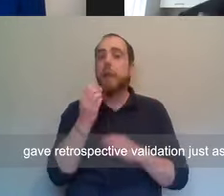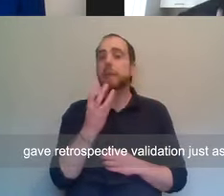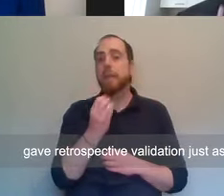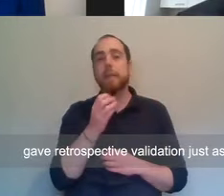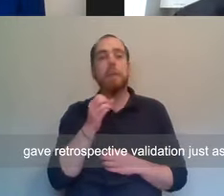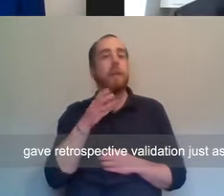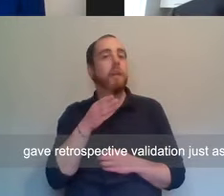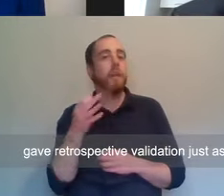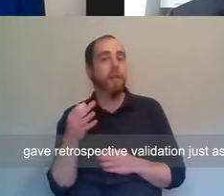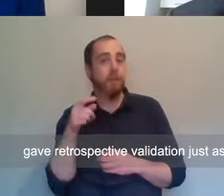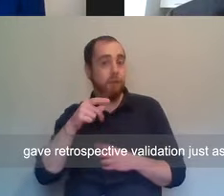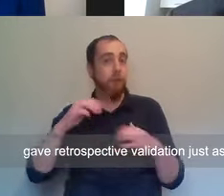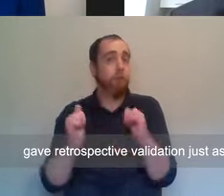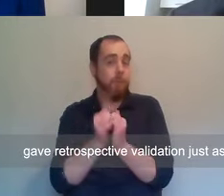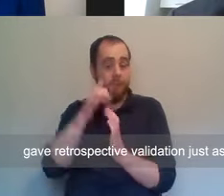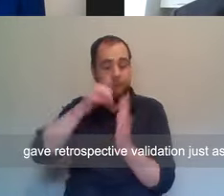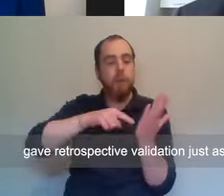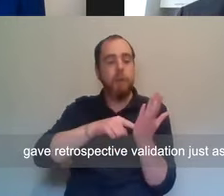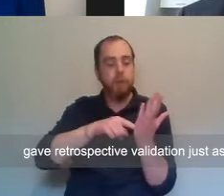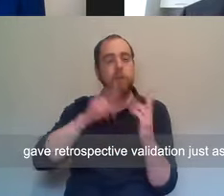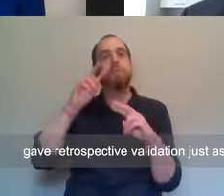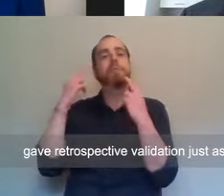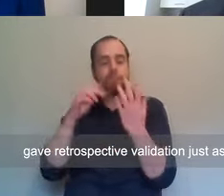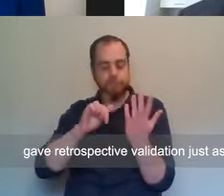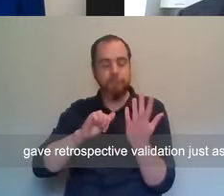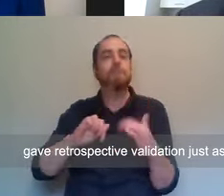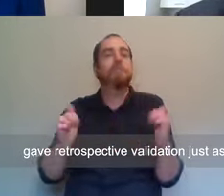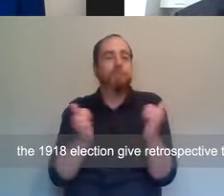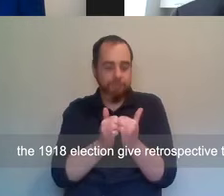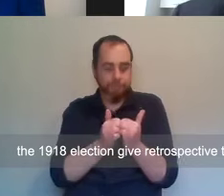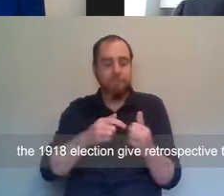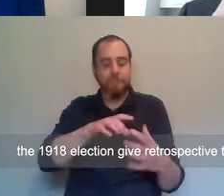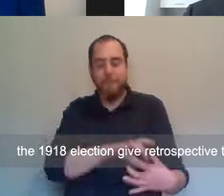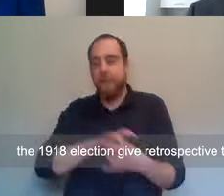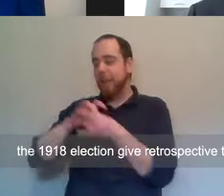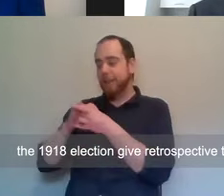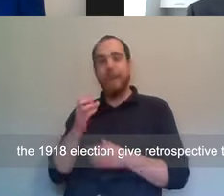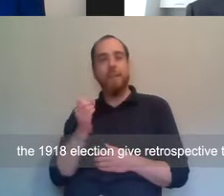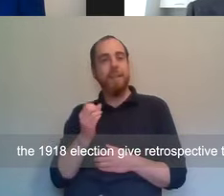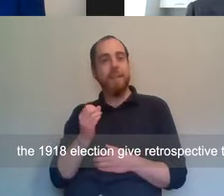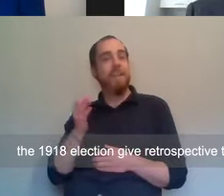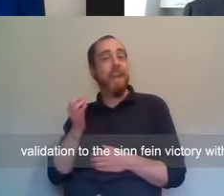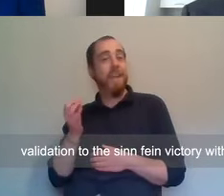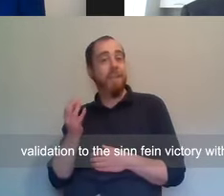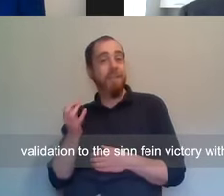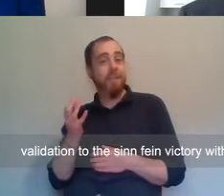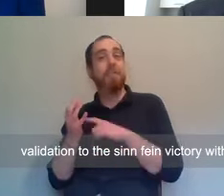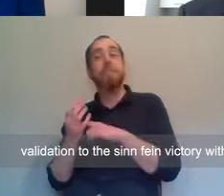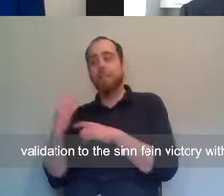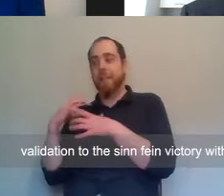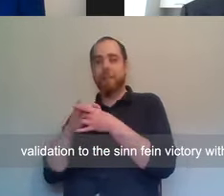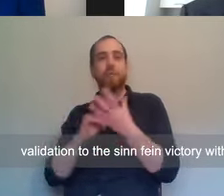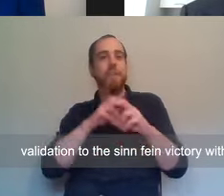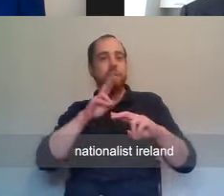gave retrospective validation, just as the 1918 election gave retrospective validation to the Sinn Féin victory of the Nationalist Ireland,